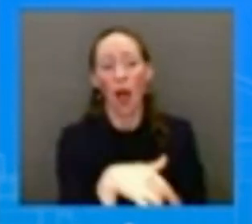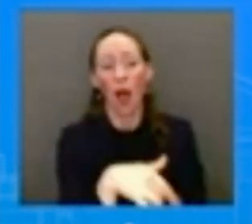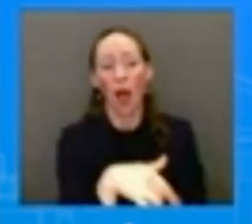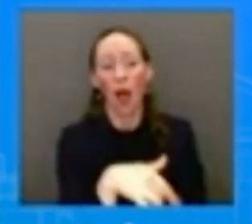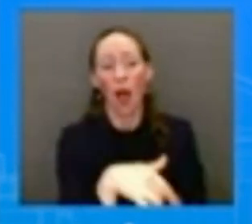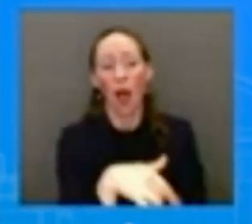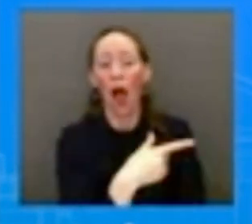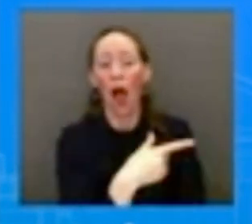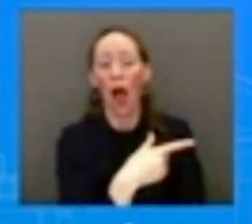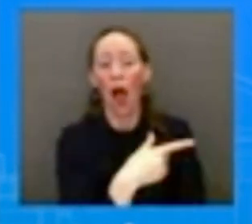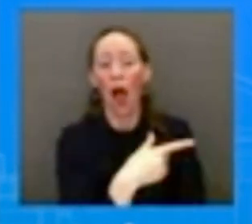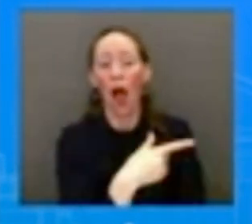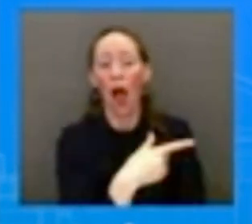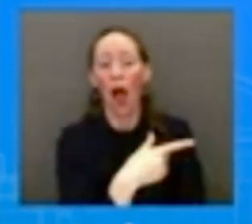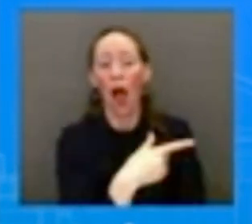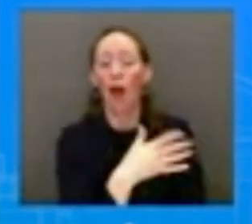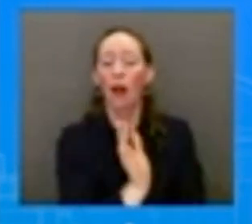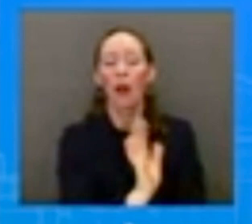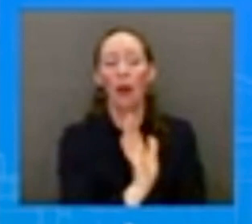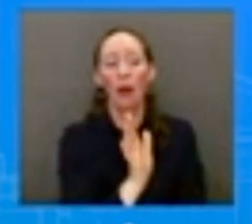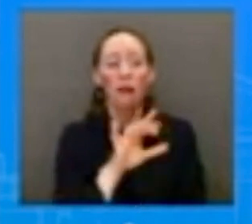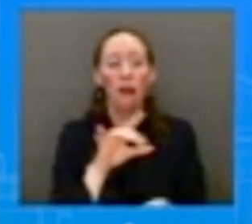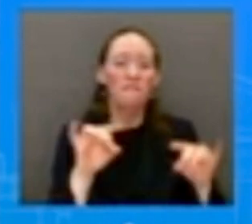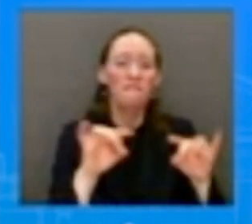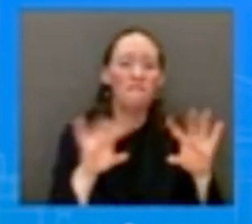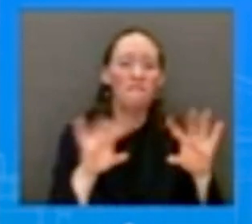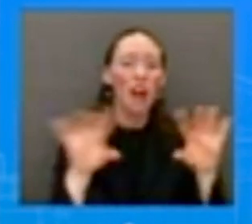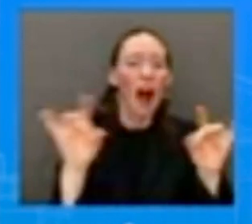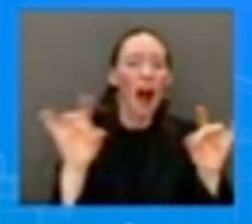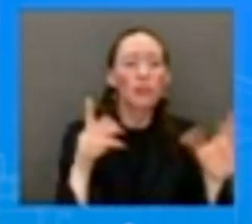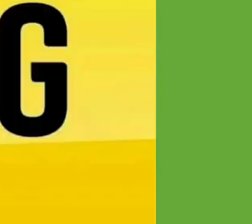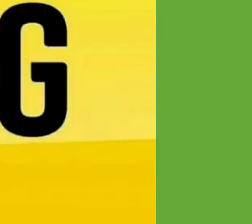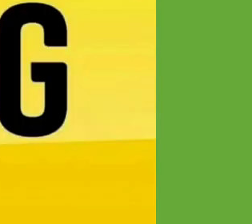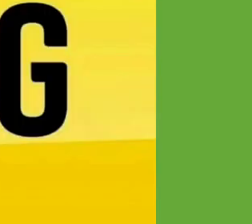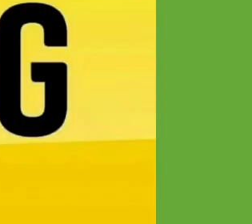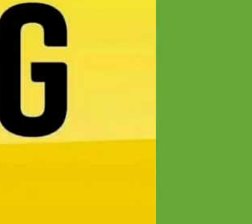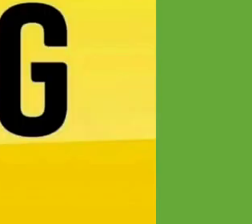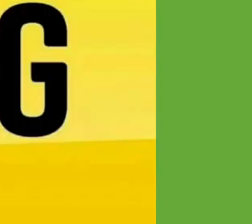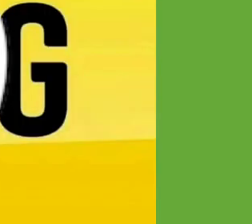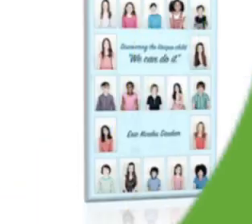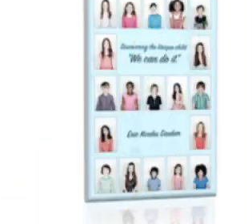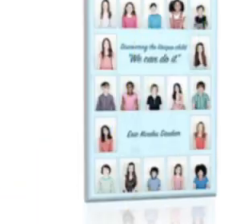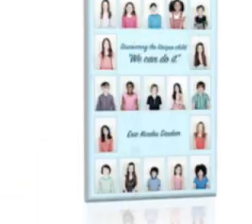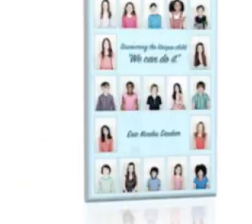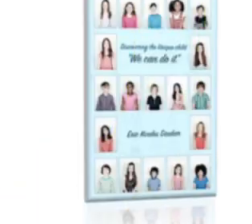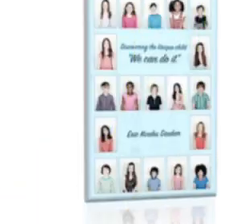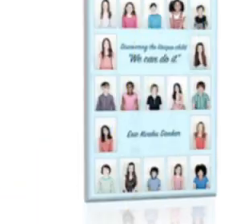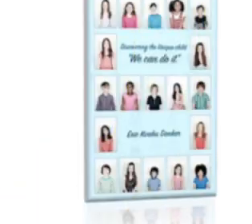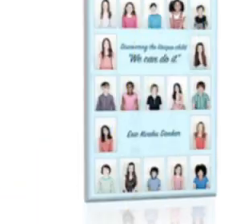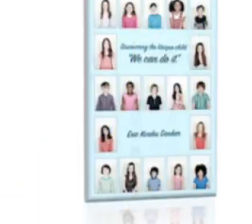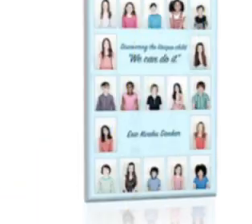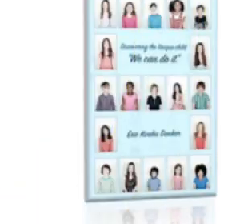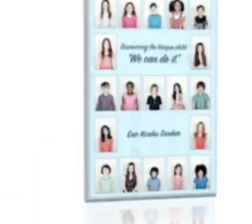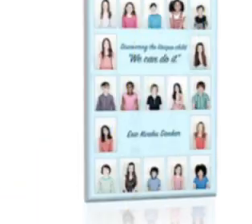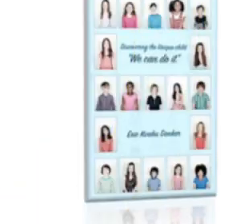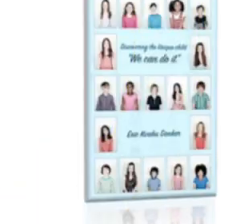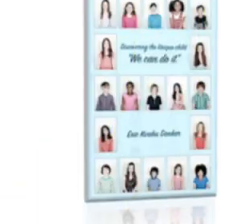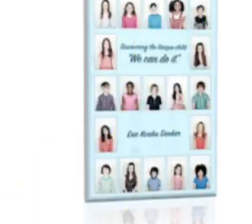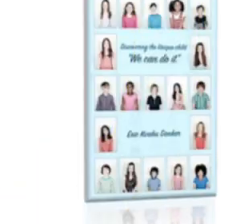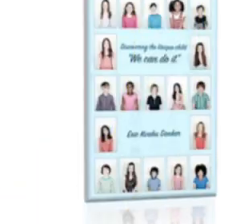I know, Phil, you're a dad. ahead. And we're going to back. know, And And then,